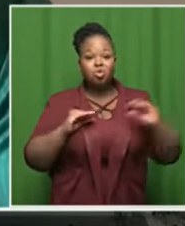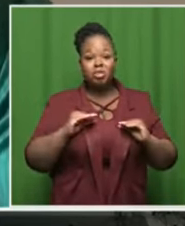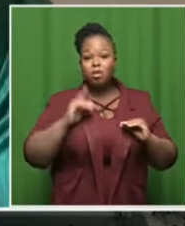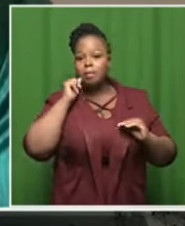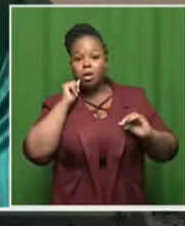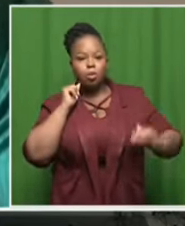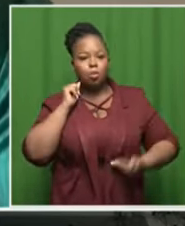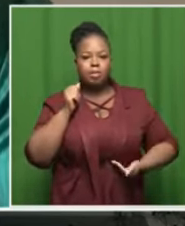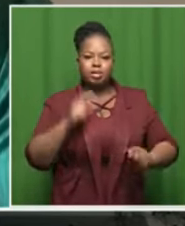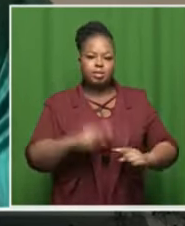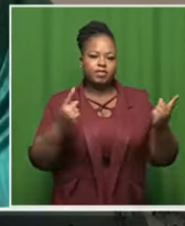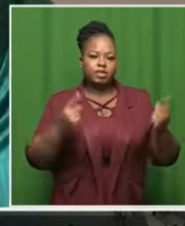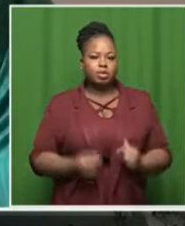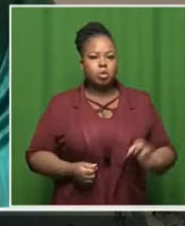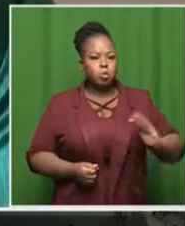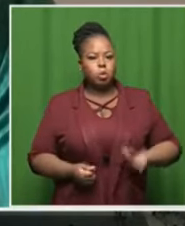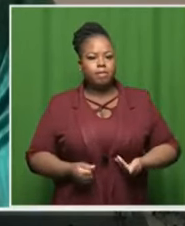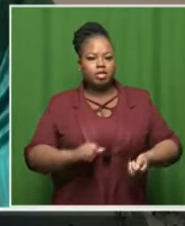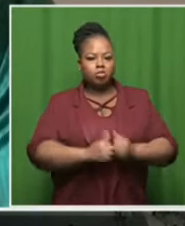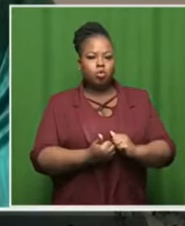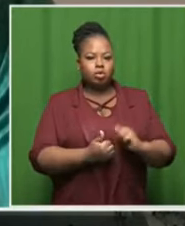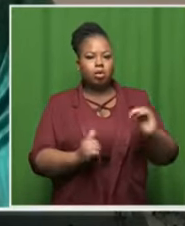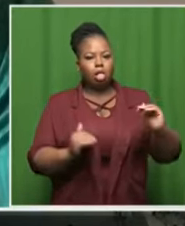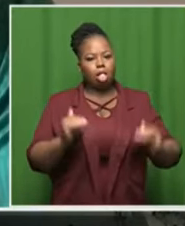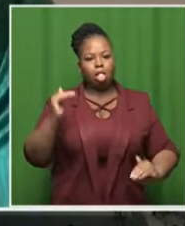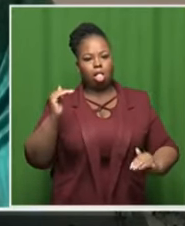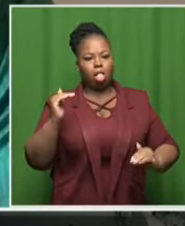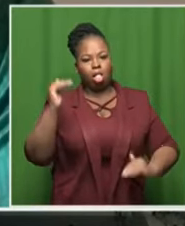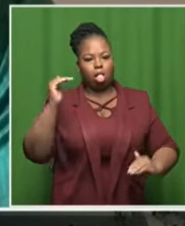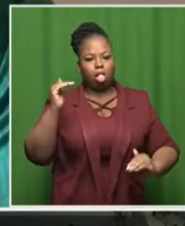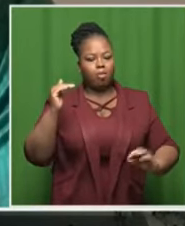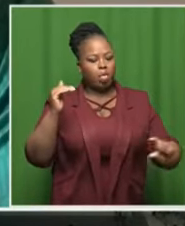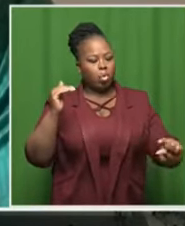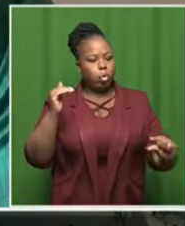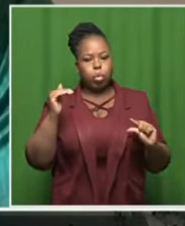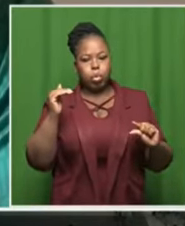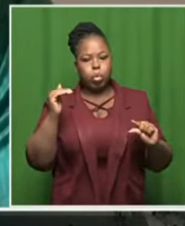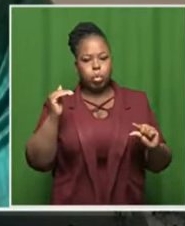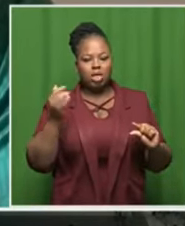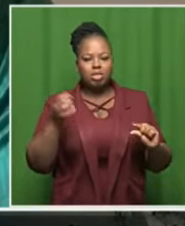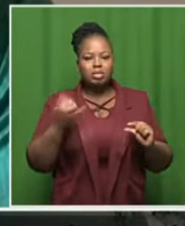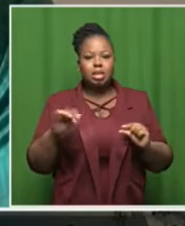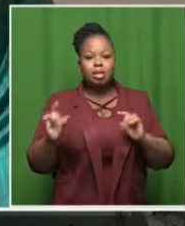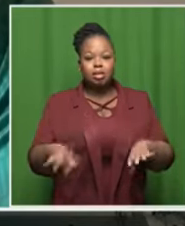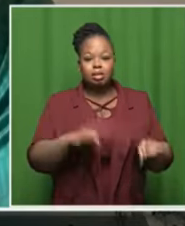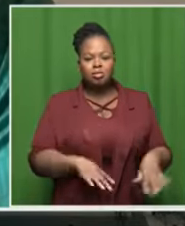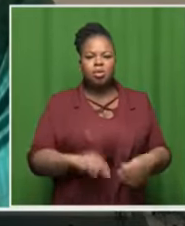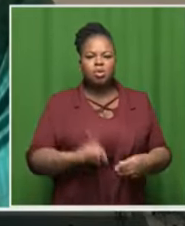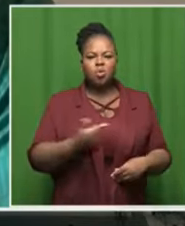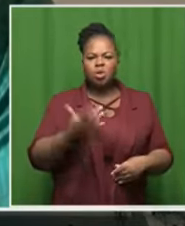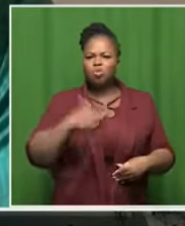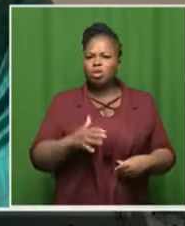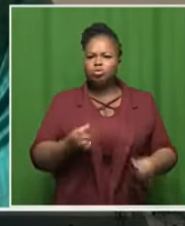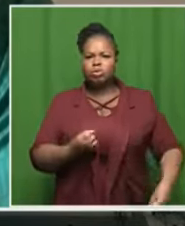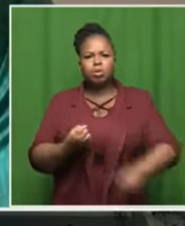board you will have women's sport that are lagging behind have been lagging behind are still suffering whereas everybody is jumping to